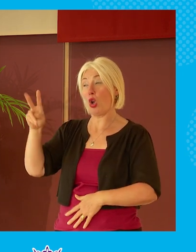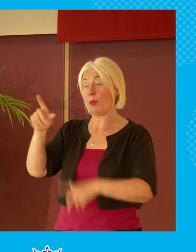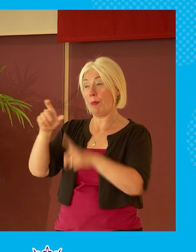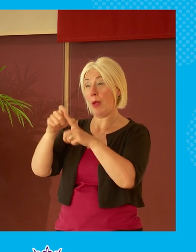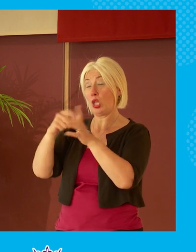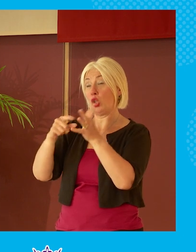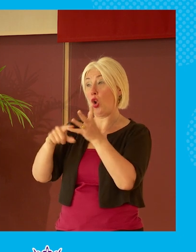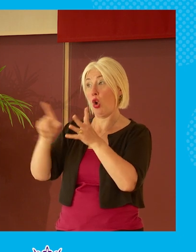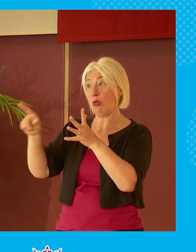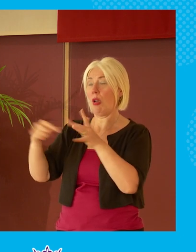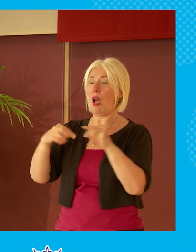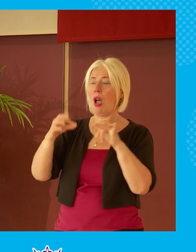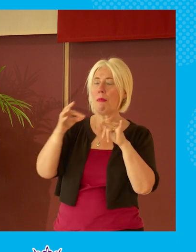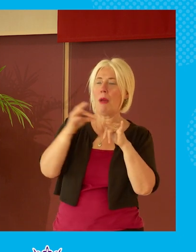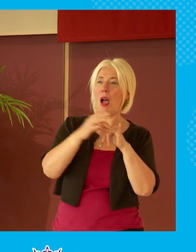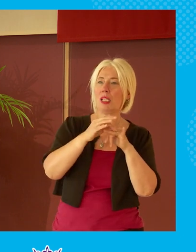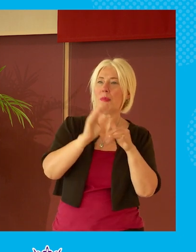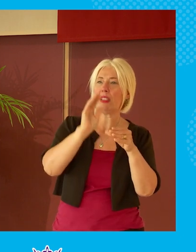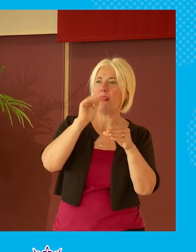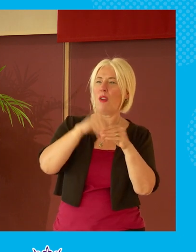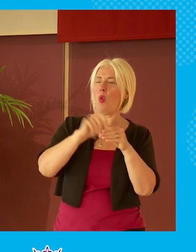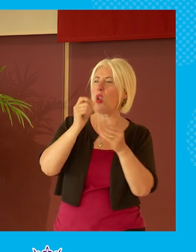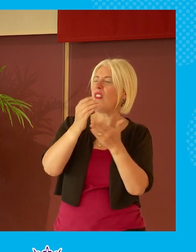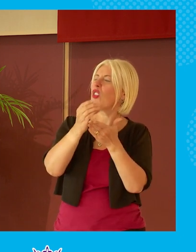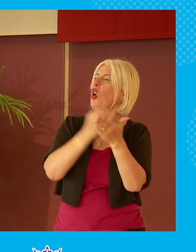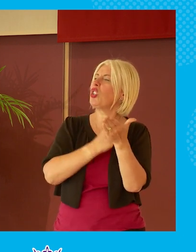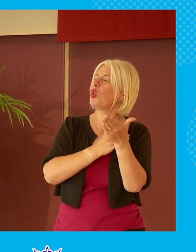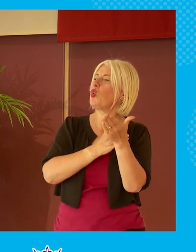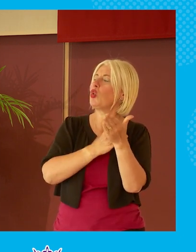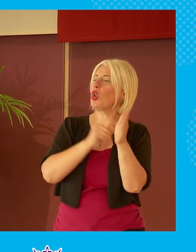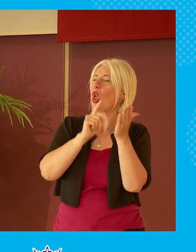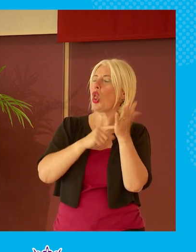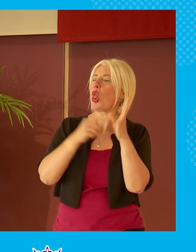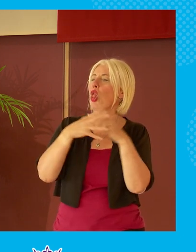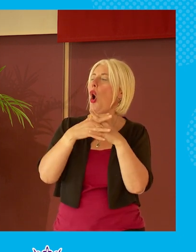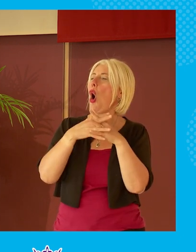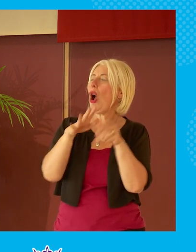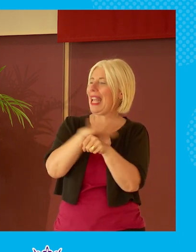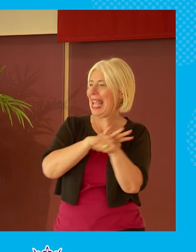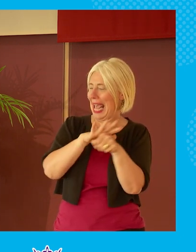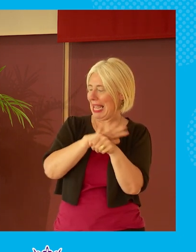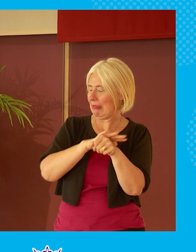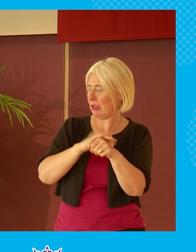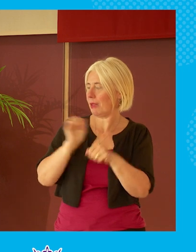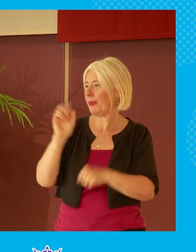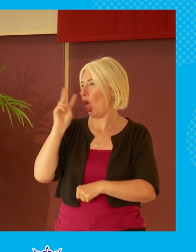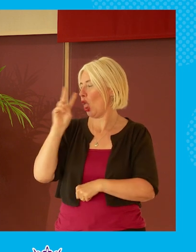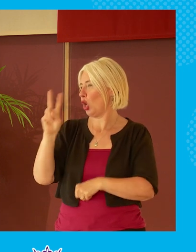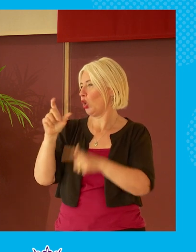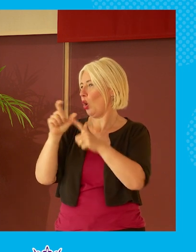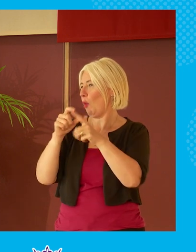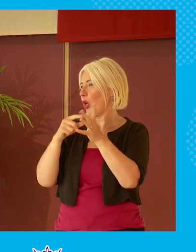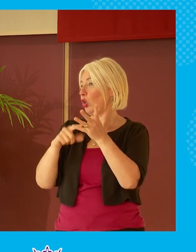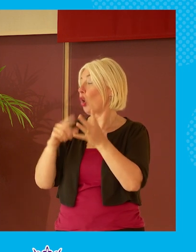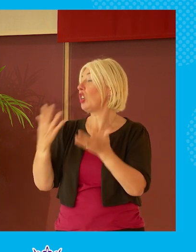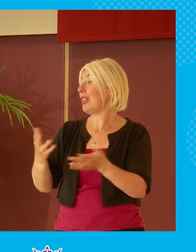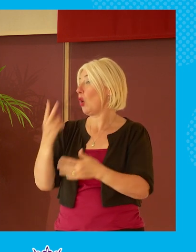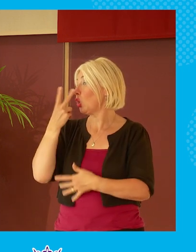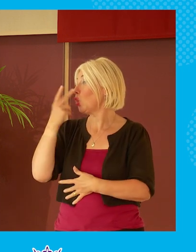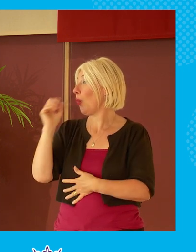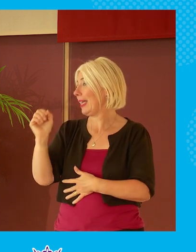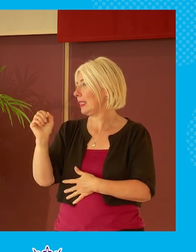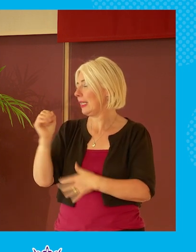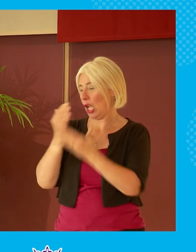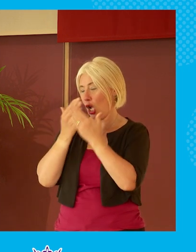and my husband was involved in one of the constitutional law cases and she completely she's 20 come